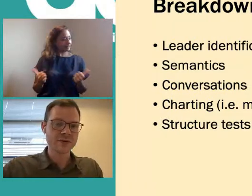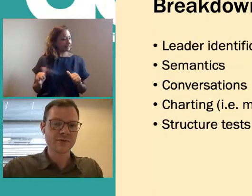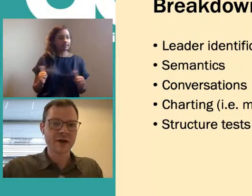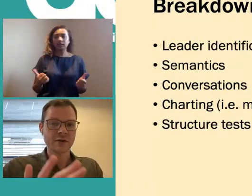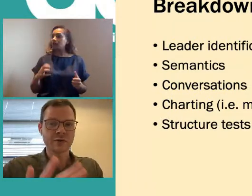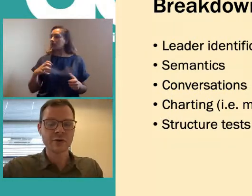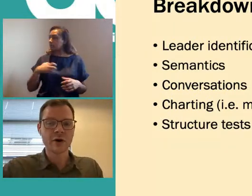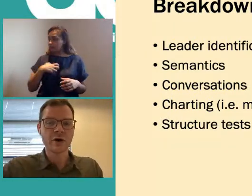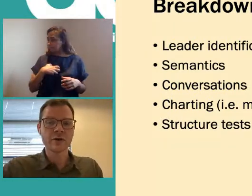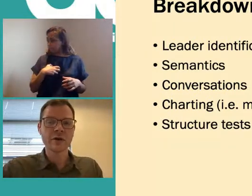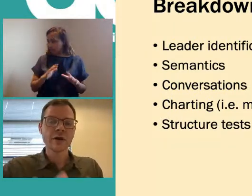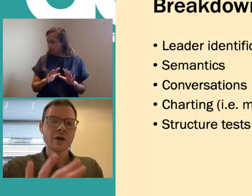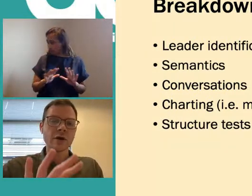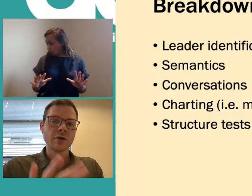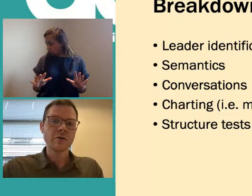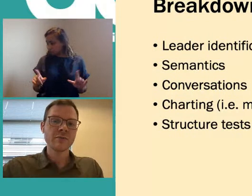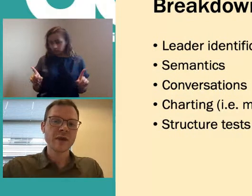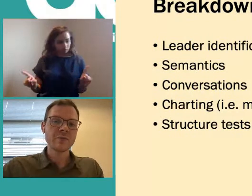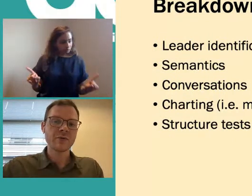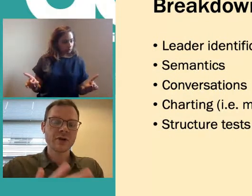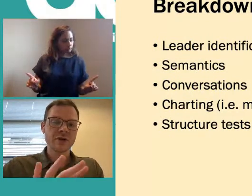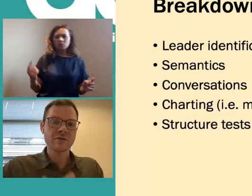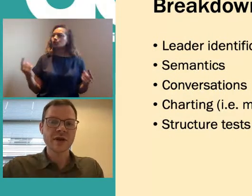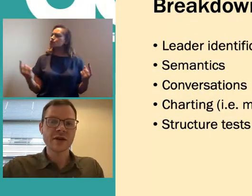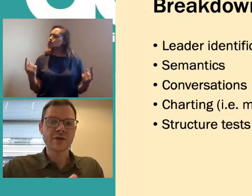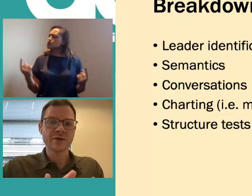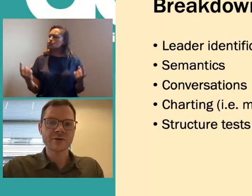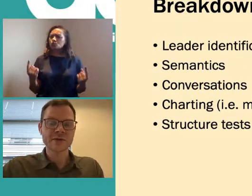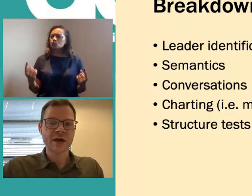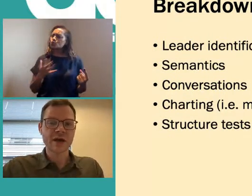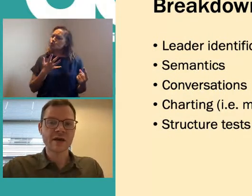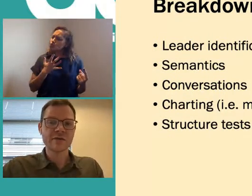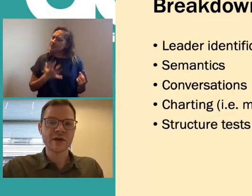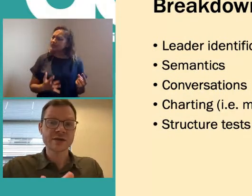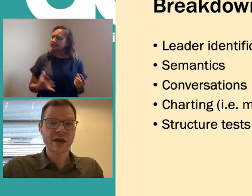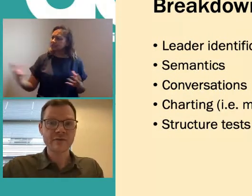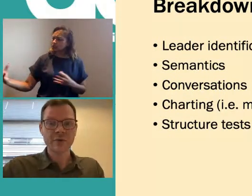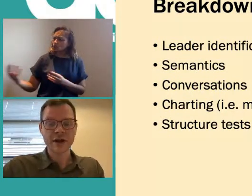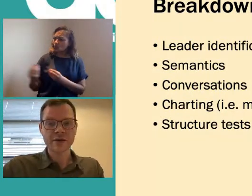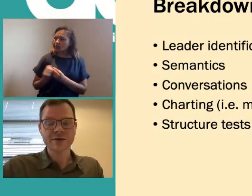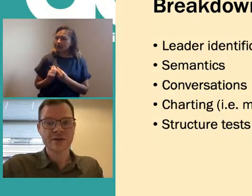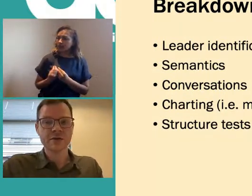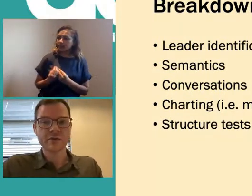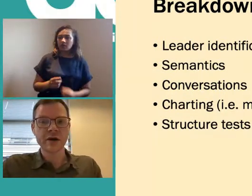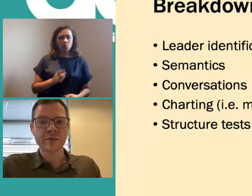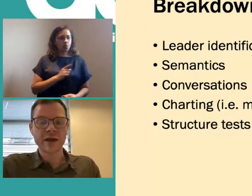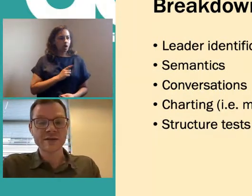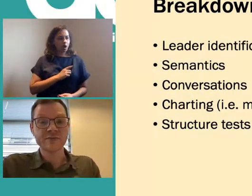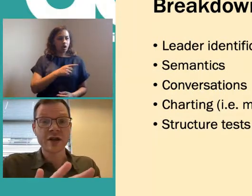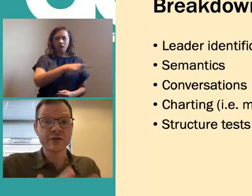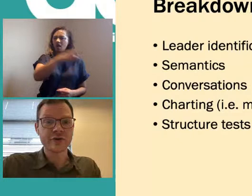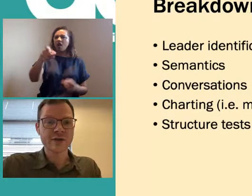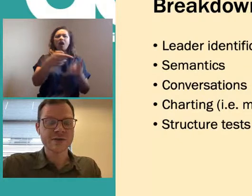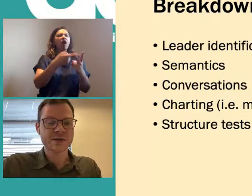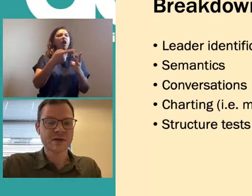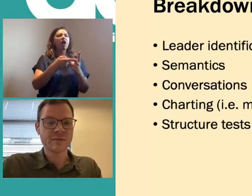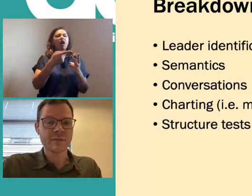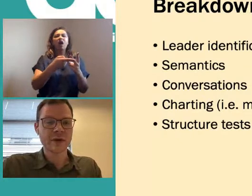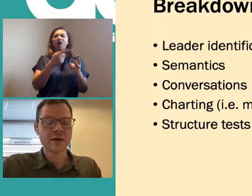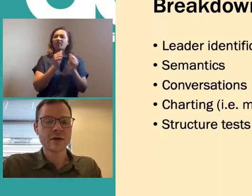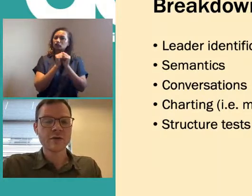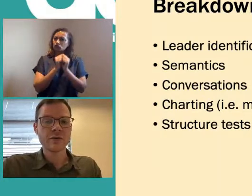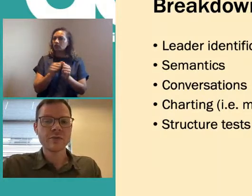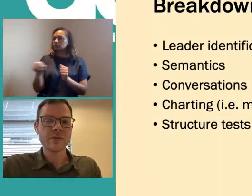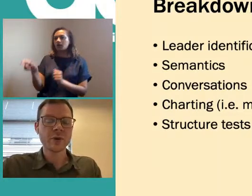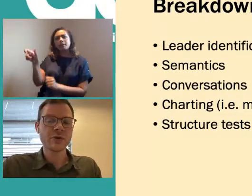union members already or not, who are the people that you need on your side, because everyone else in your workplace really trusts